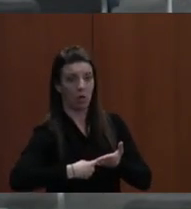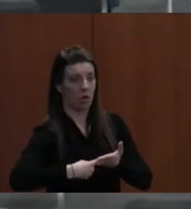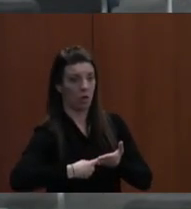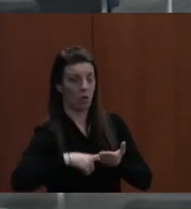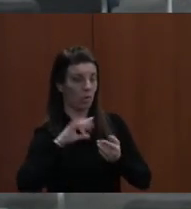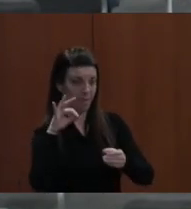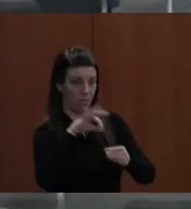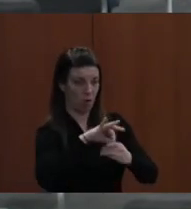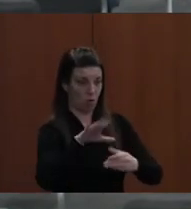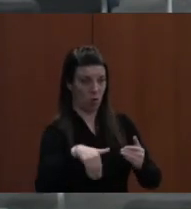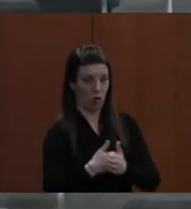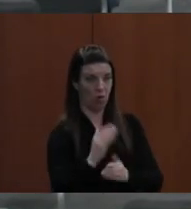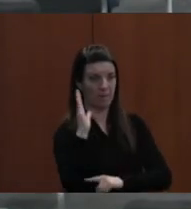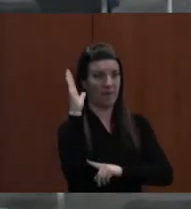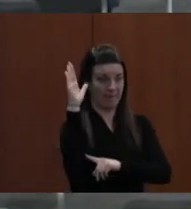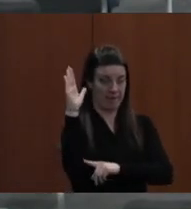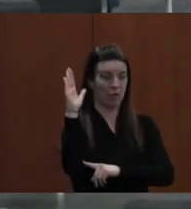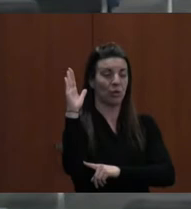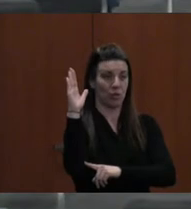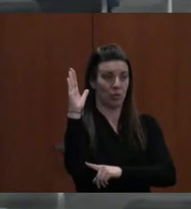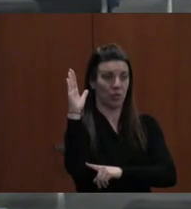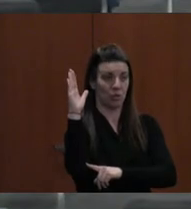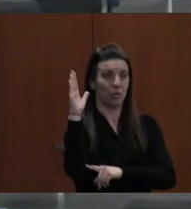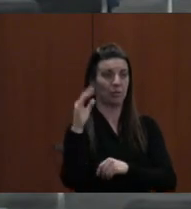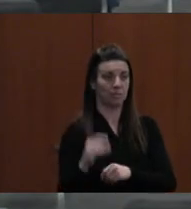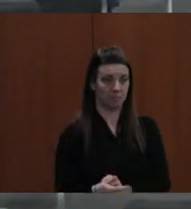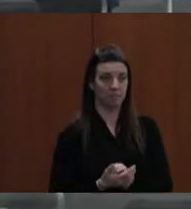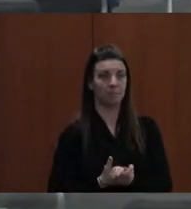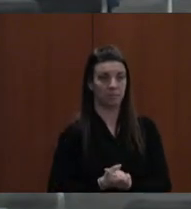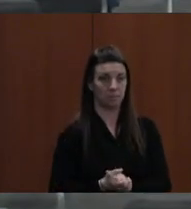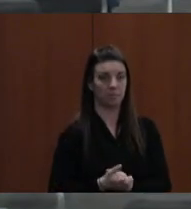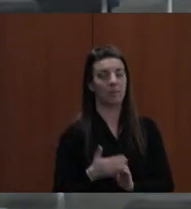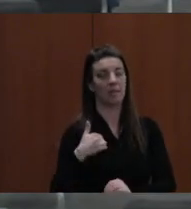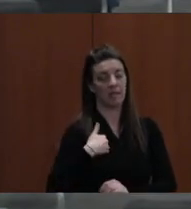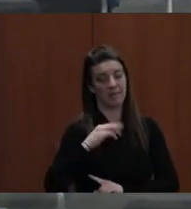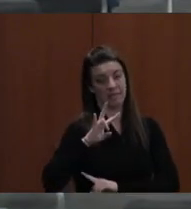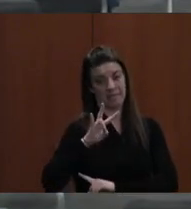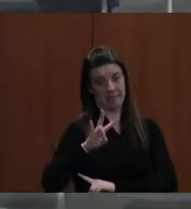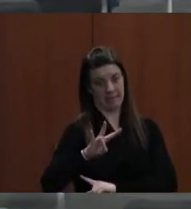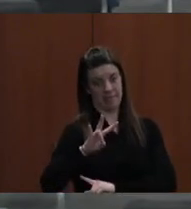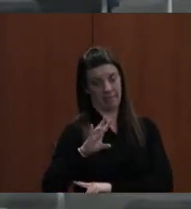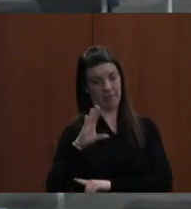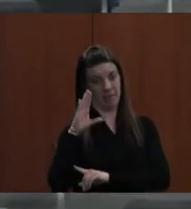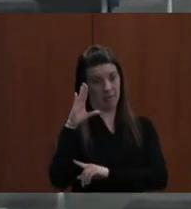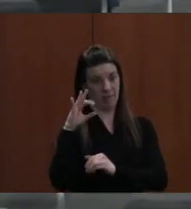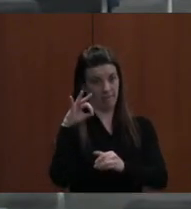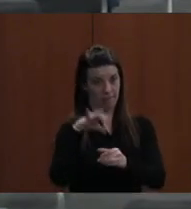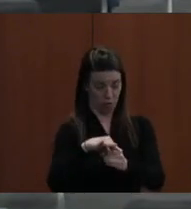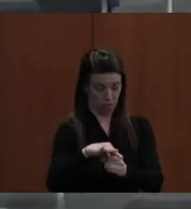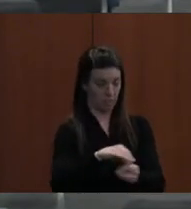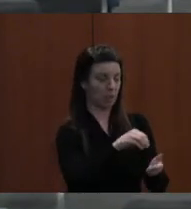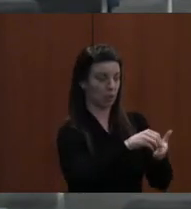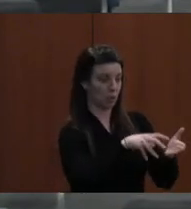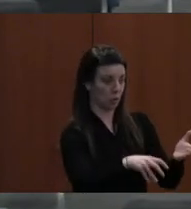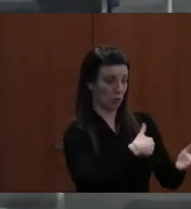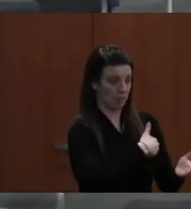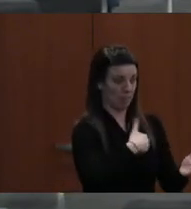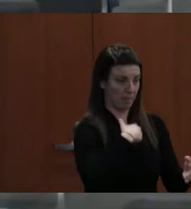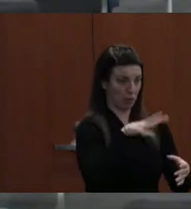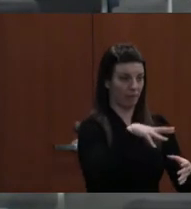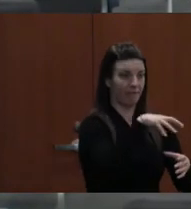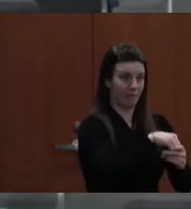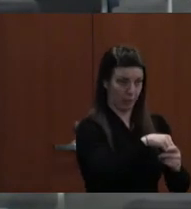VOTE. ALL THOSE IN FAVOR? ALL RIGHT. WE HAVE SEVEN AFFIRM TO VOTE. STUDENT MEMBER CURS. MOTION CARRIES.